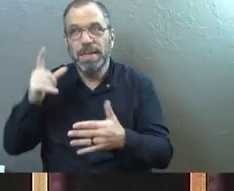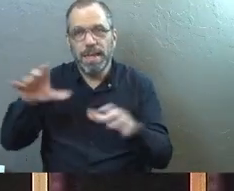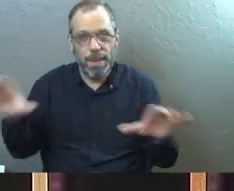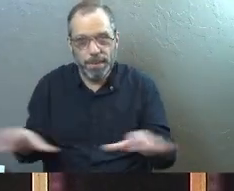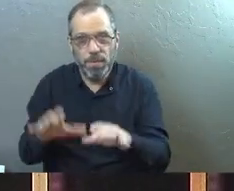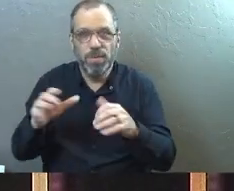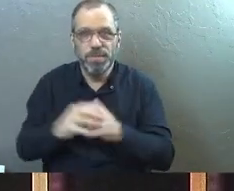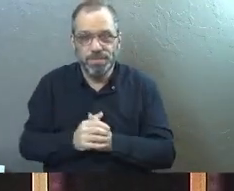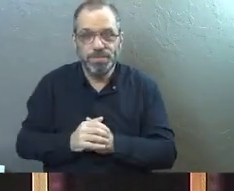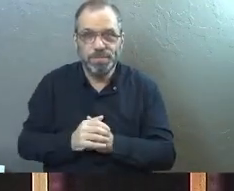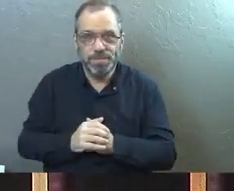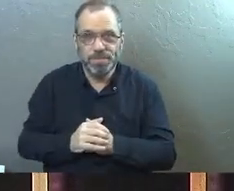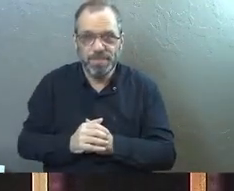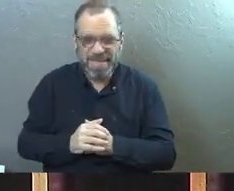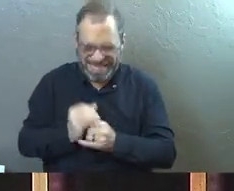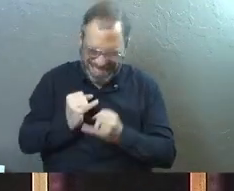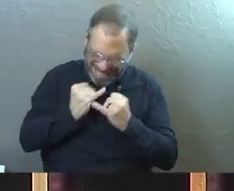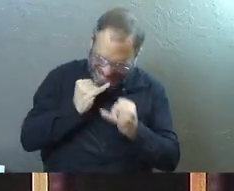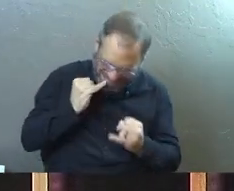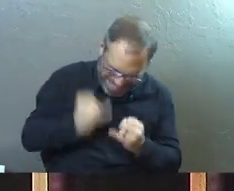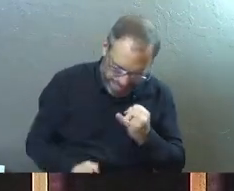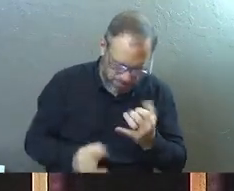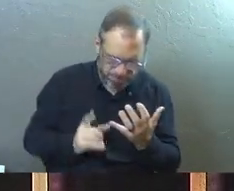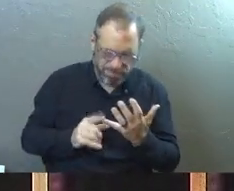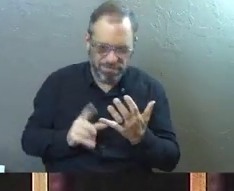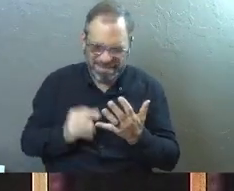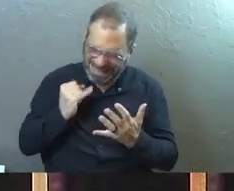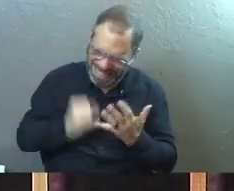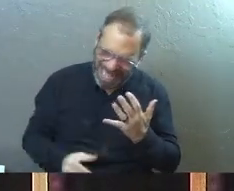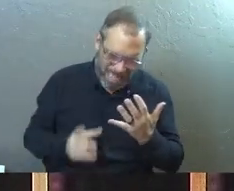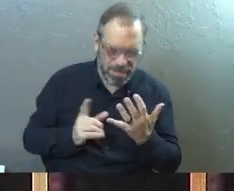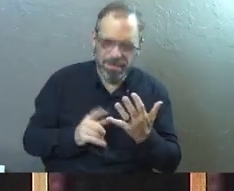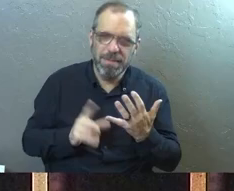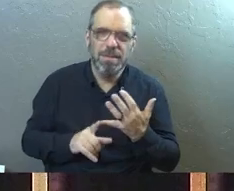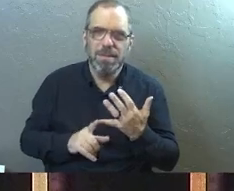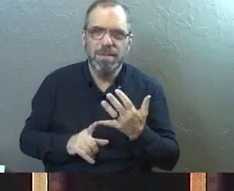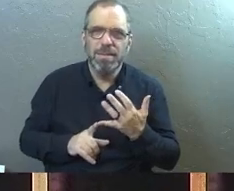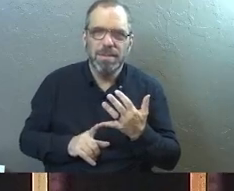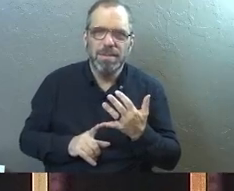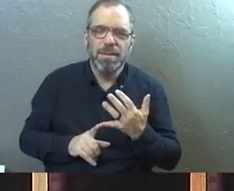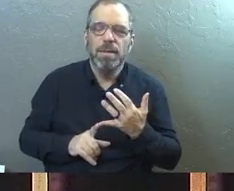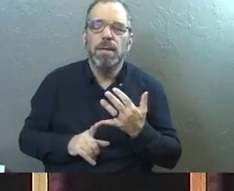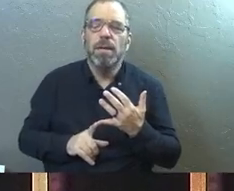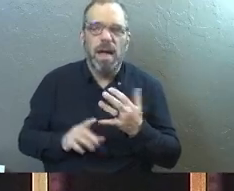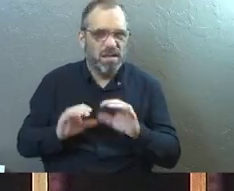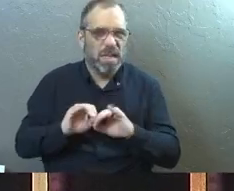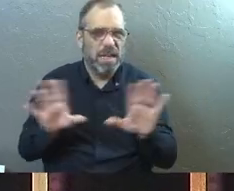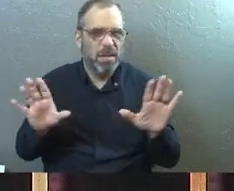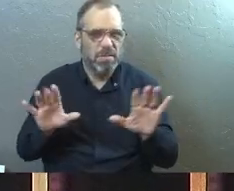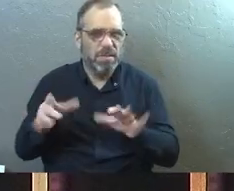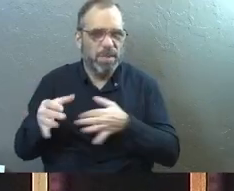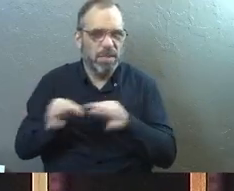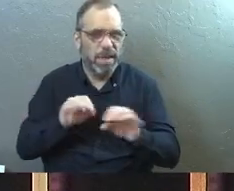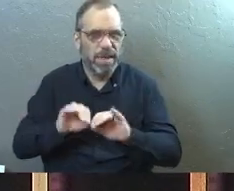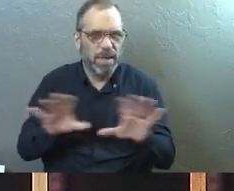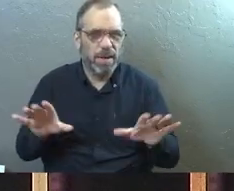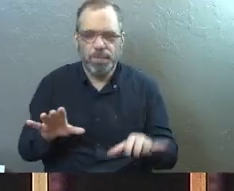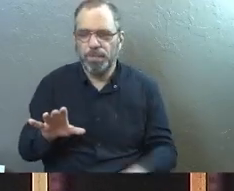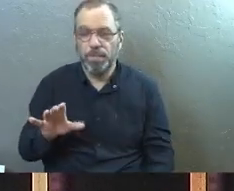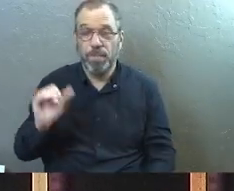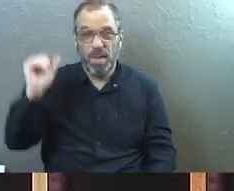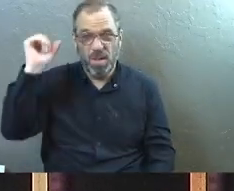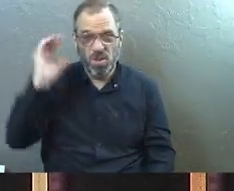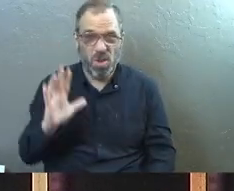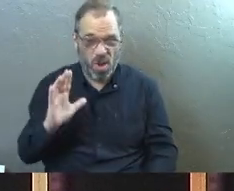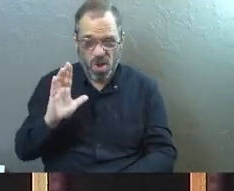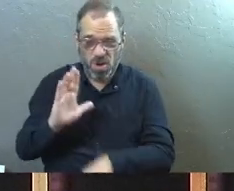move. Last thing I have and I just want to bring clarity to this and then we're going to pray but just a question for you. Was